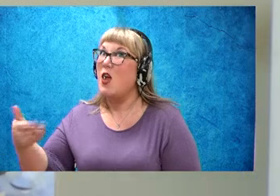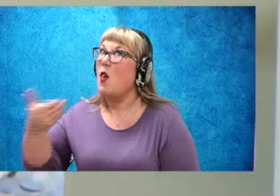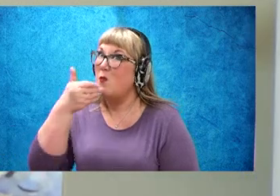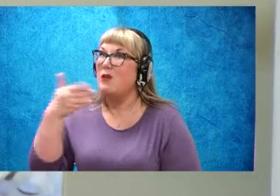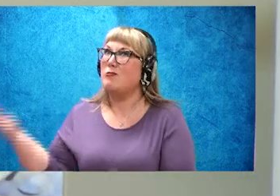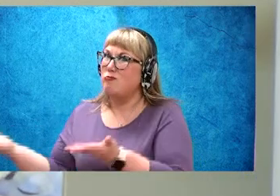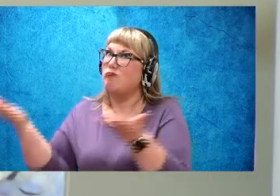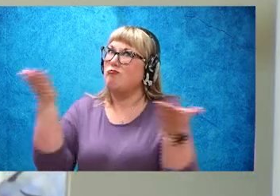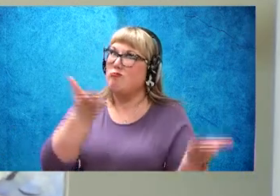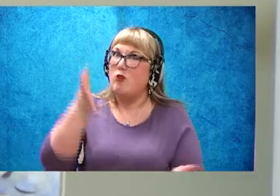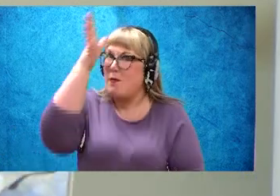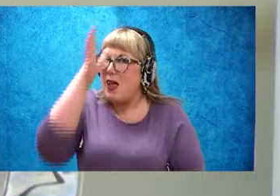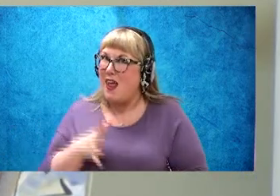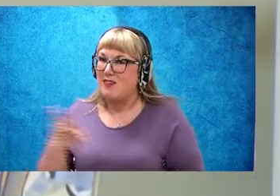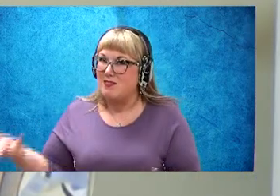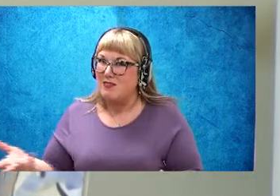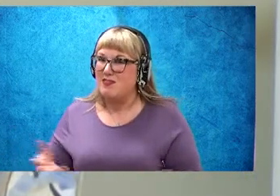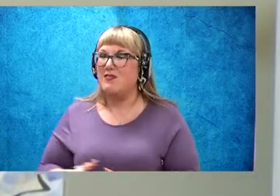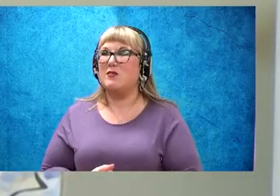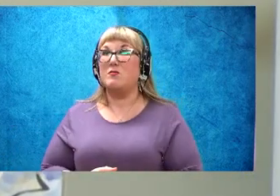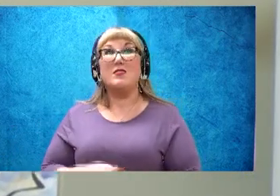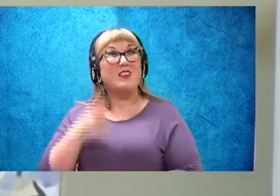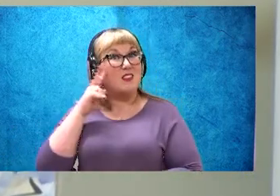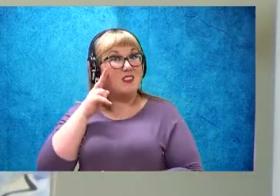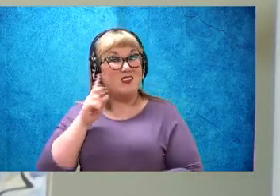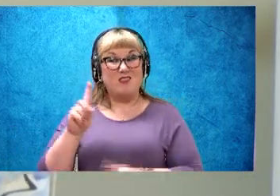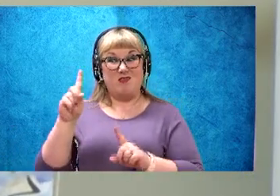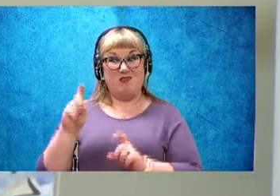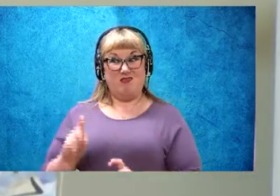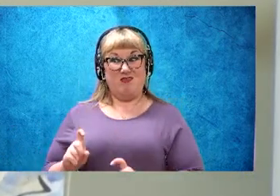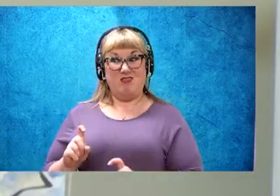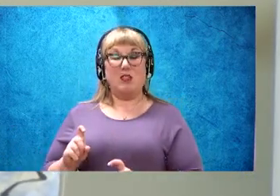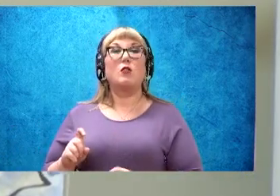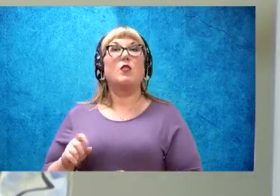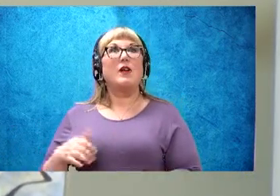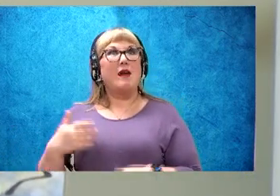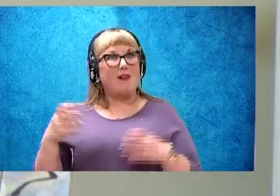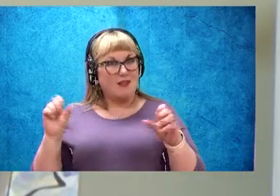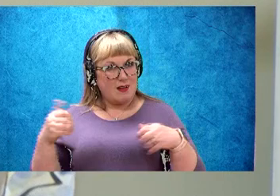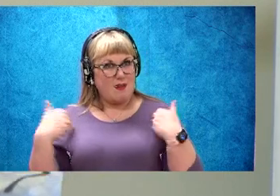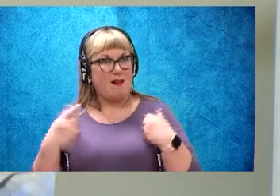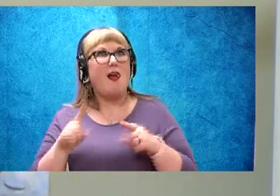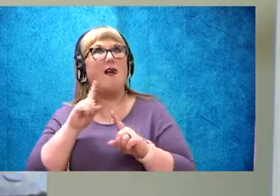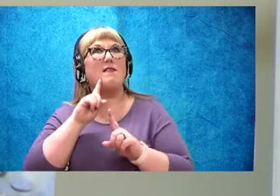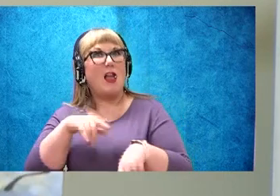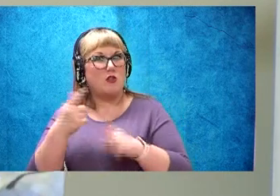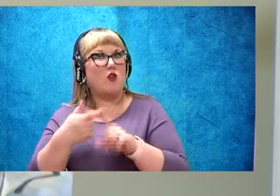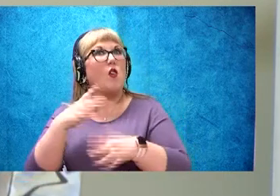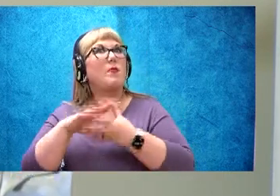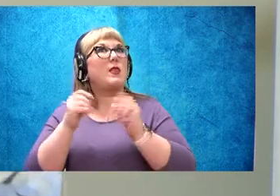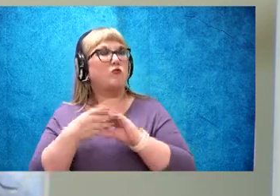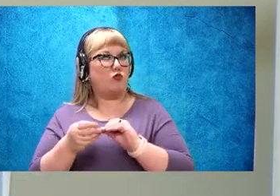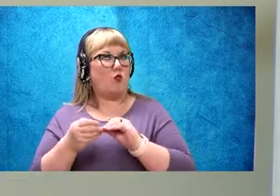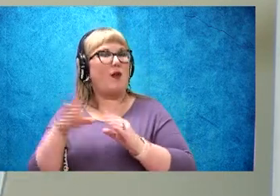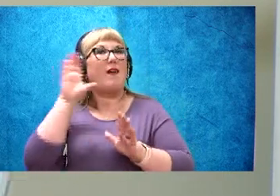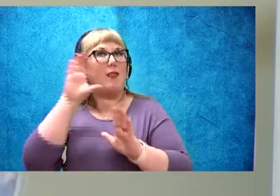pizza delivery guy, so you see, asking questions, we can get our answers from the text as well as the pictures.